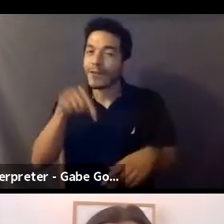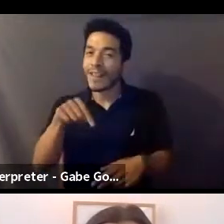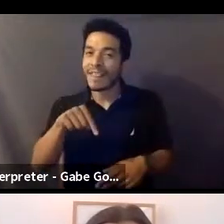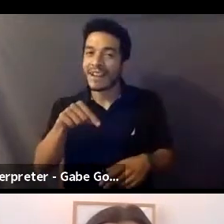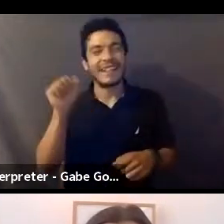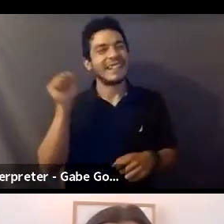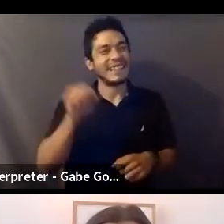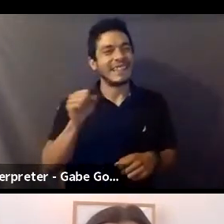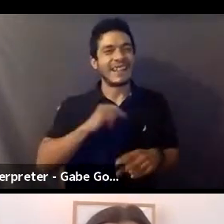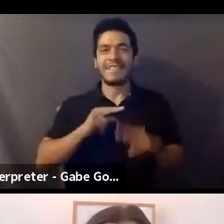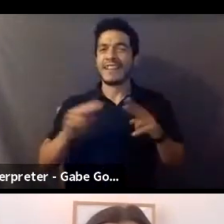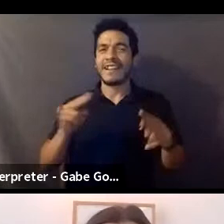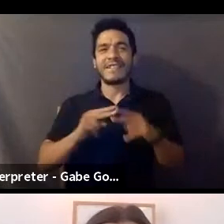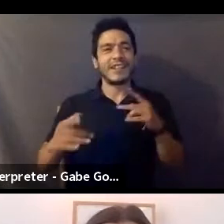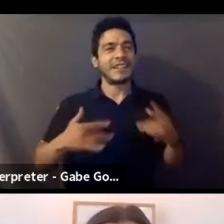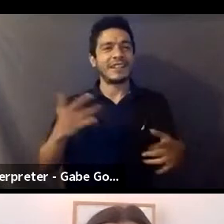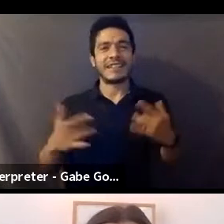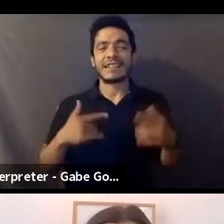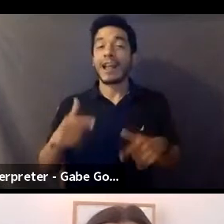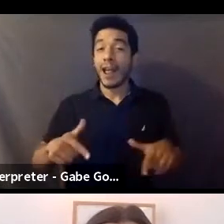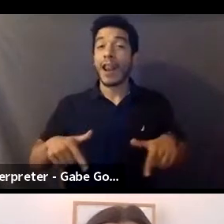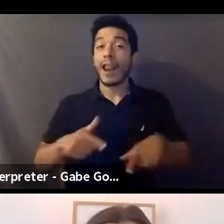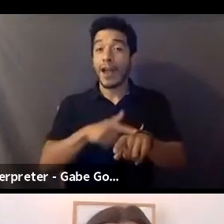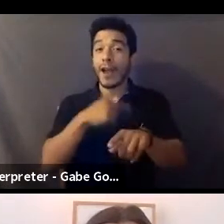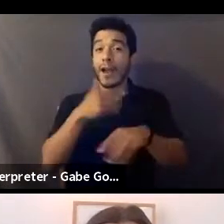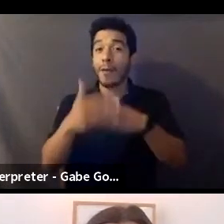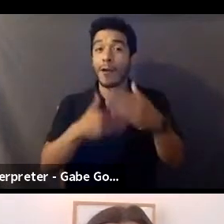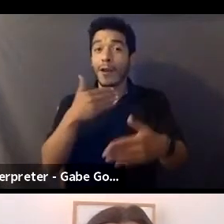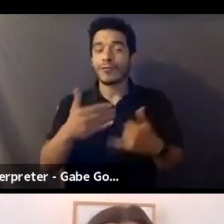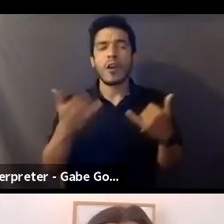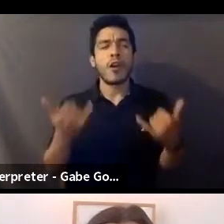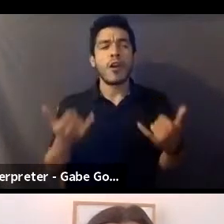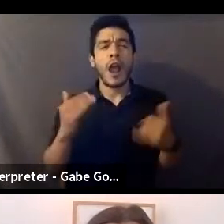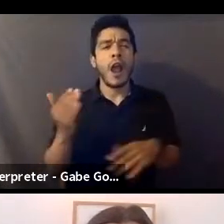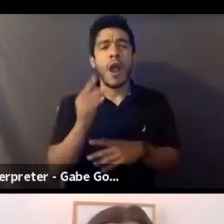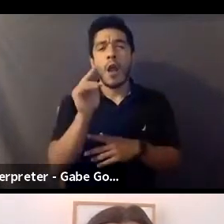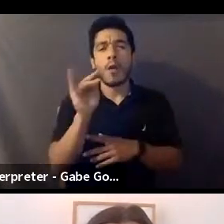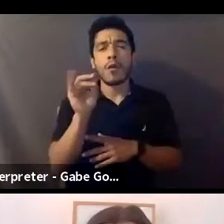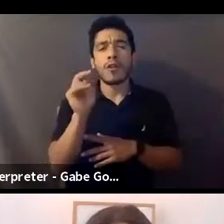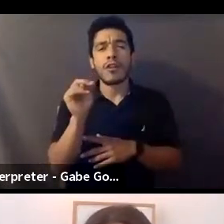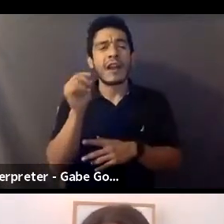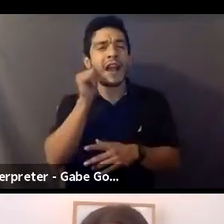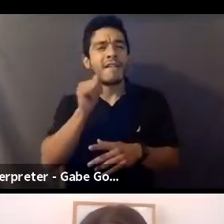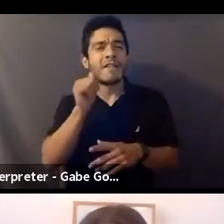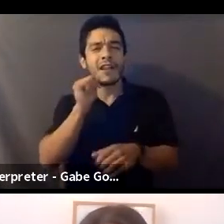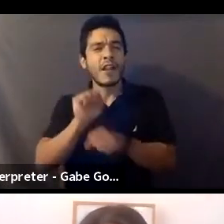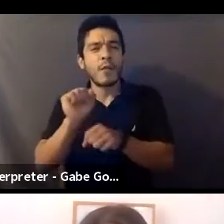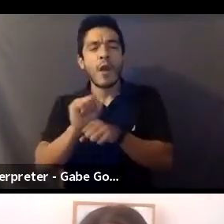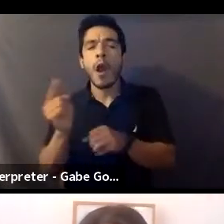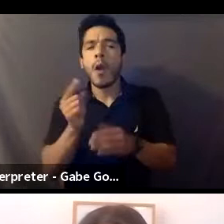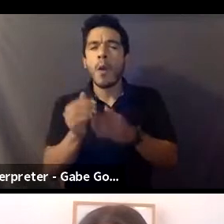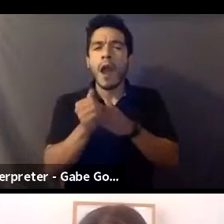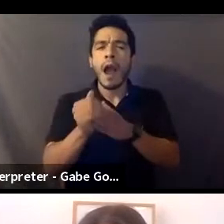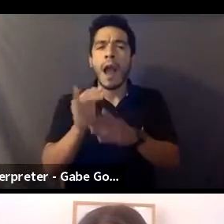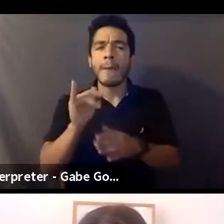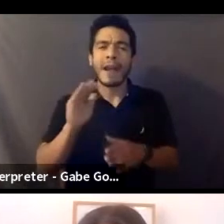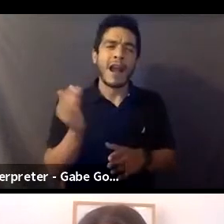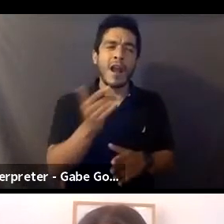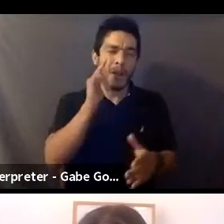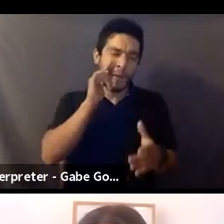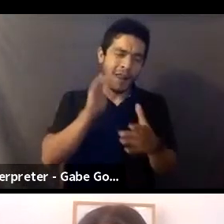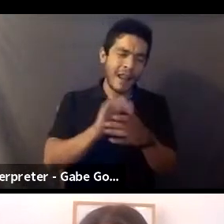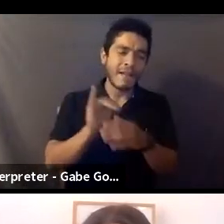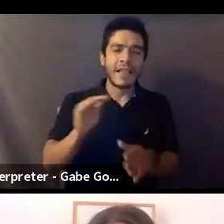exciting. It's been a long process. So our union's daily work has actually always been guided by a strong belief that our members' workplaces